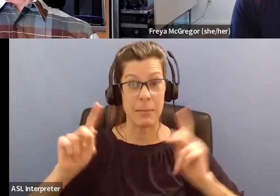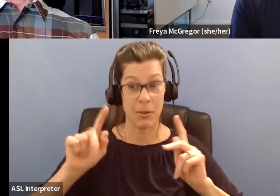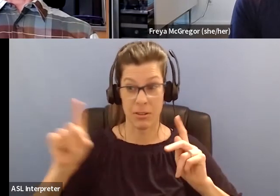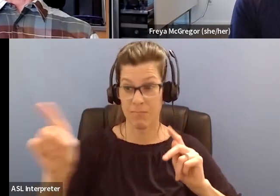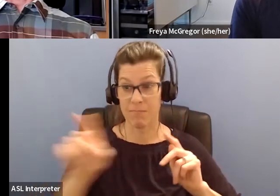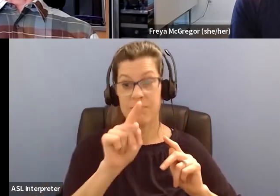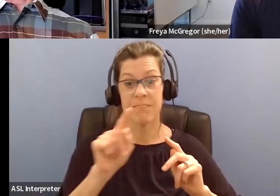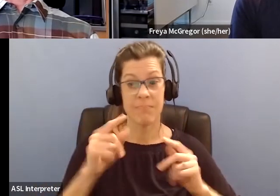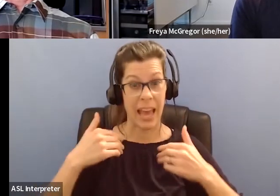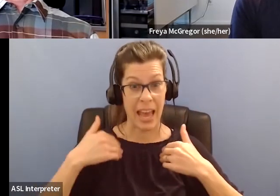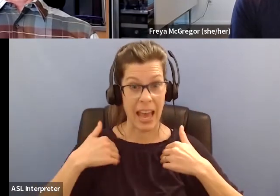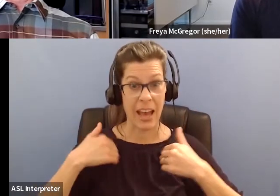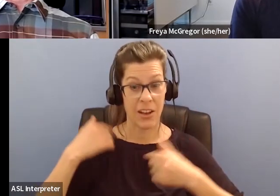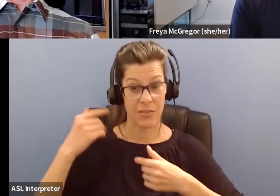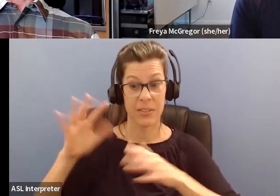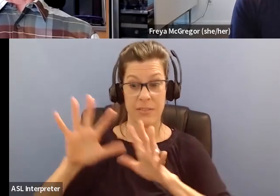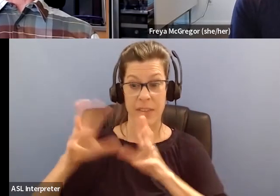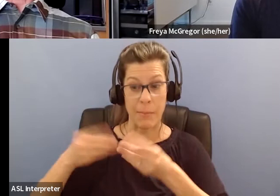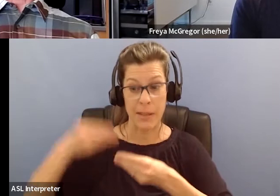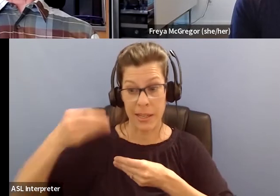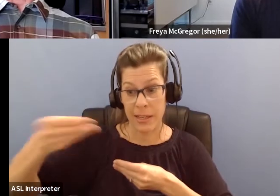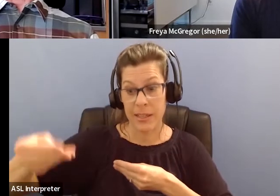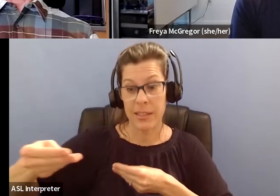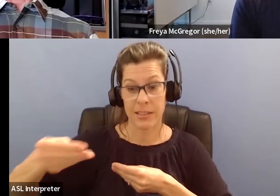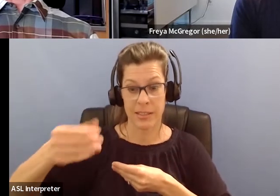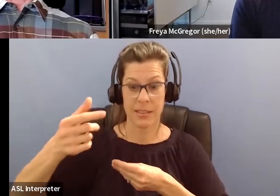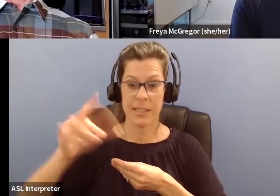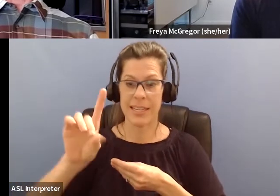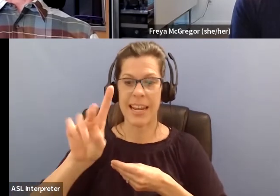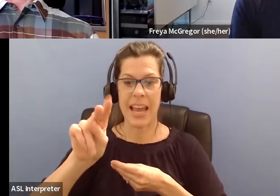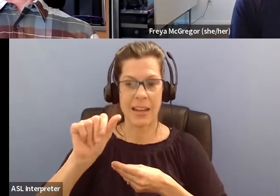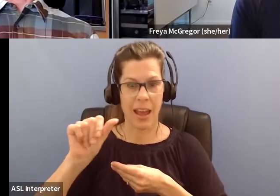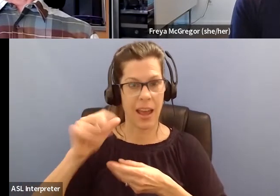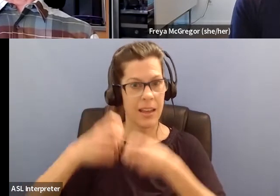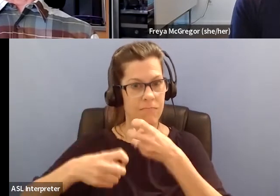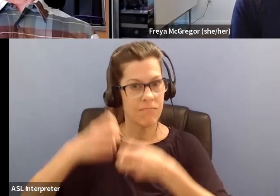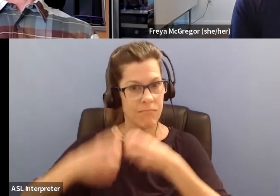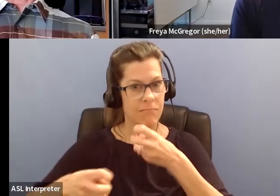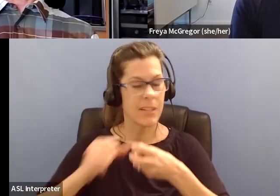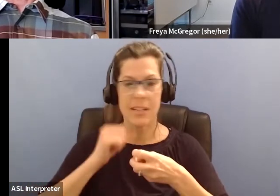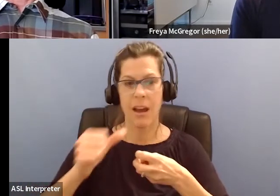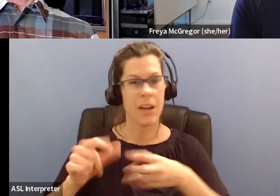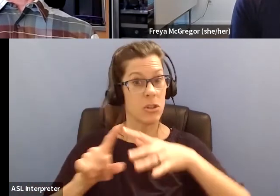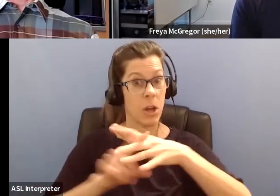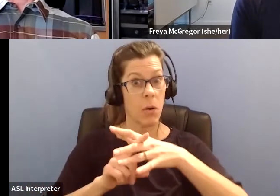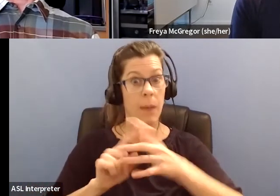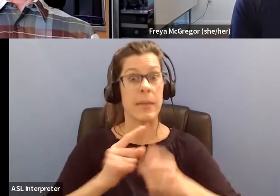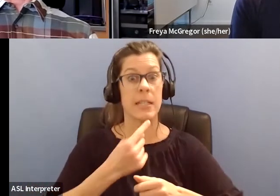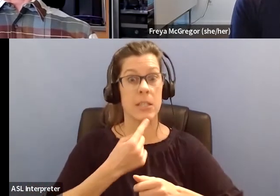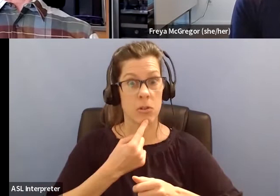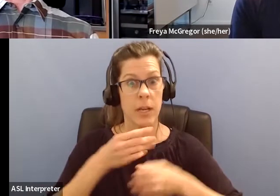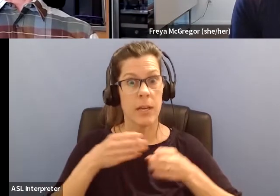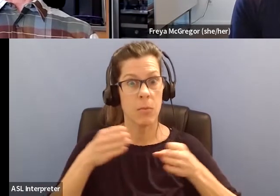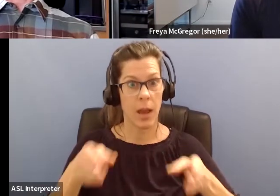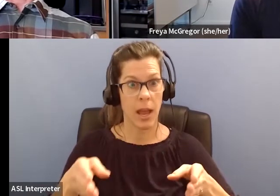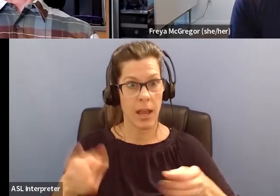defect, but it doesn't present itself in extreme way. So somebody might